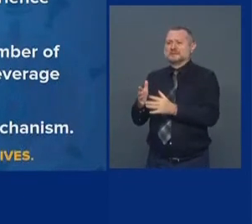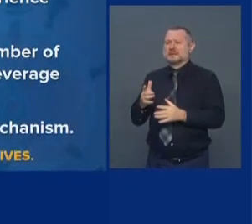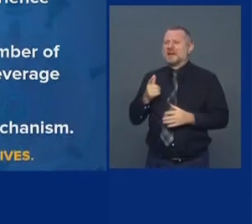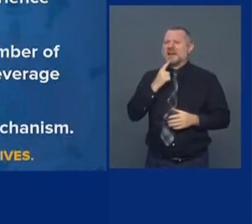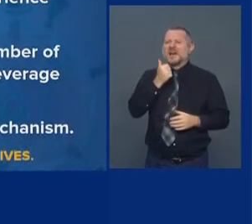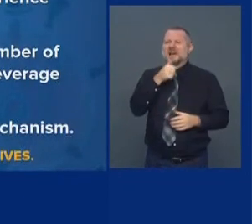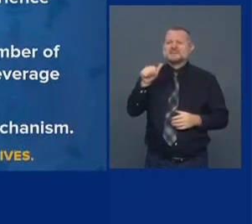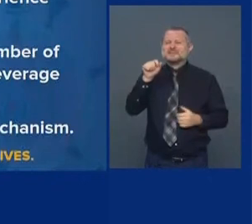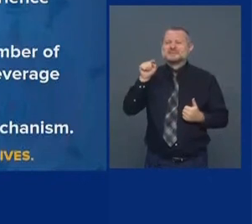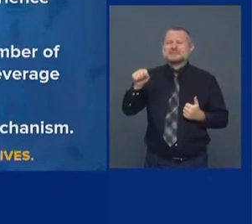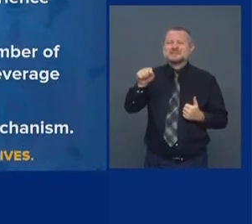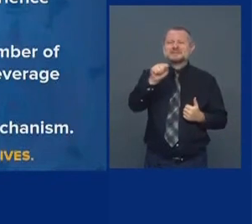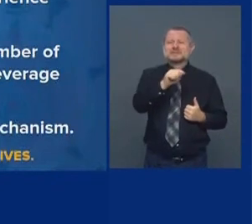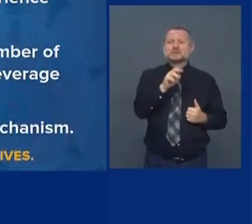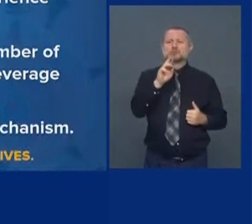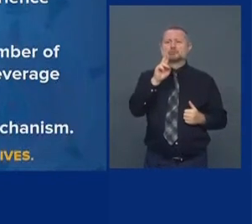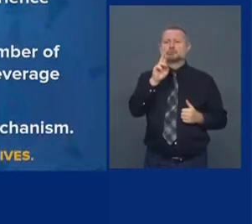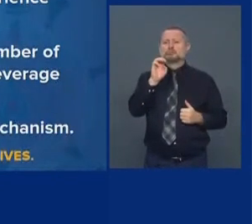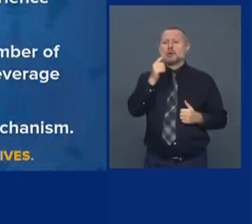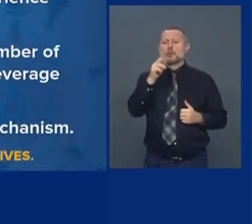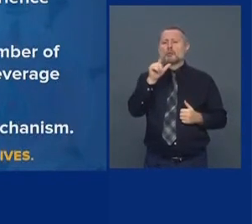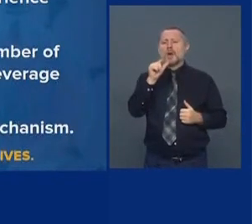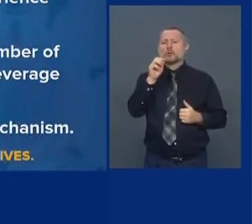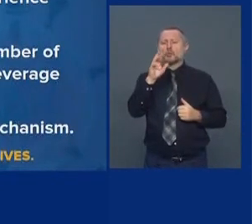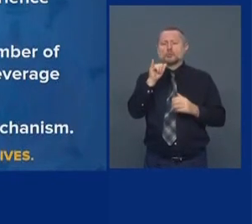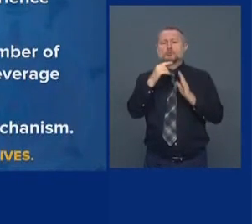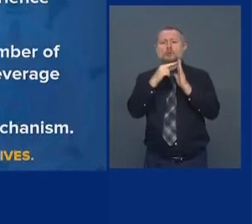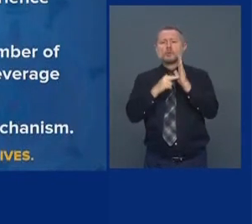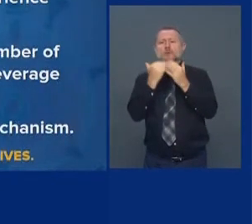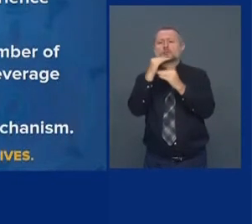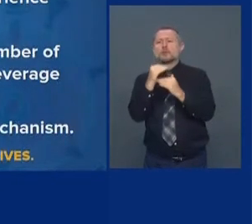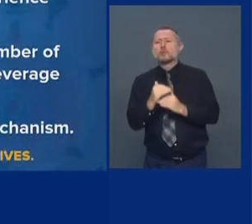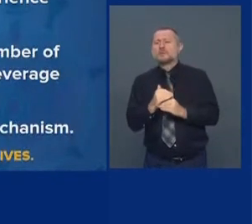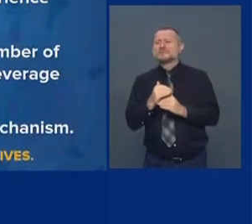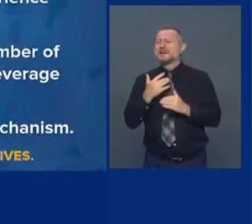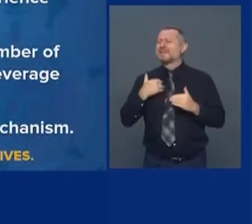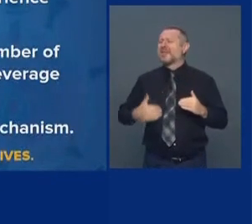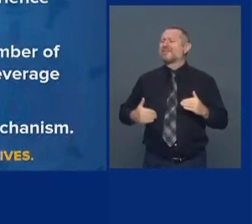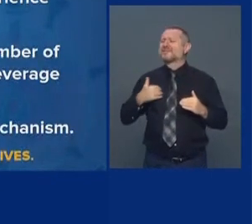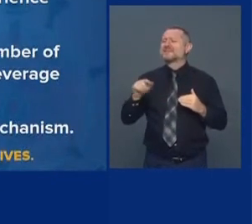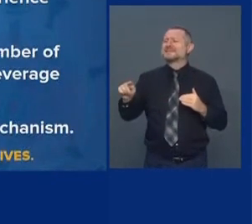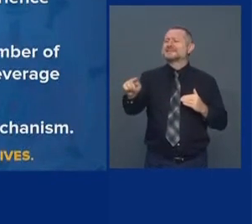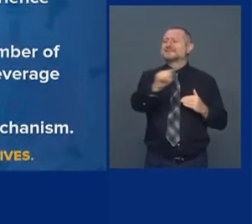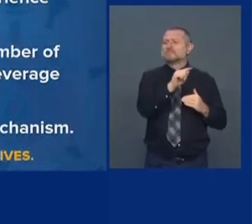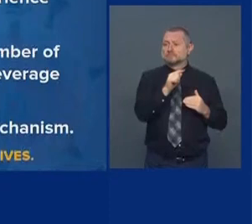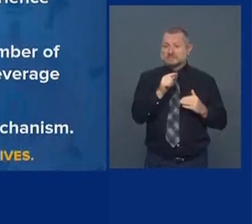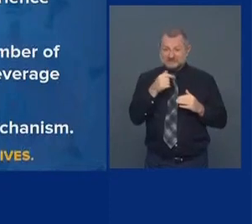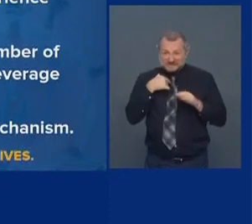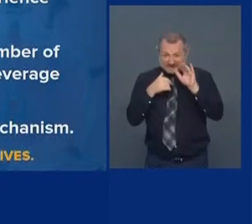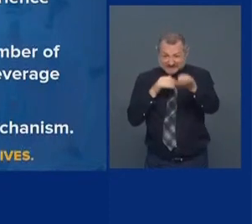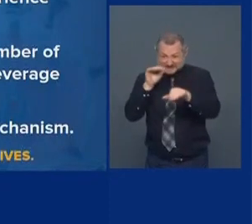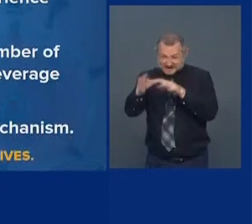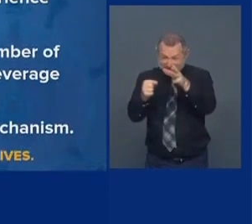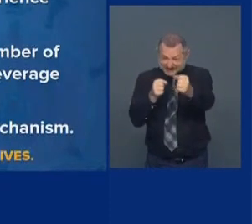compliance officer who could be detailed to do this.